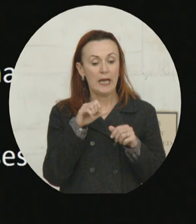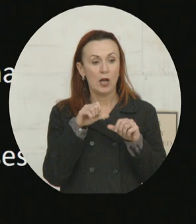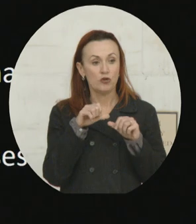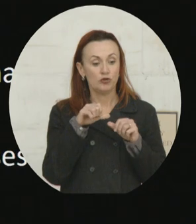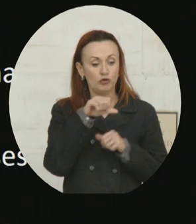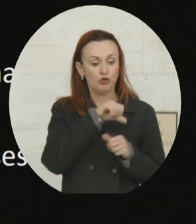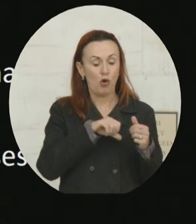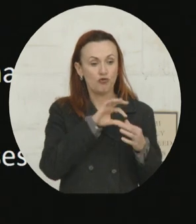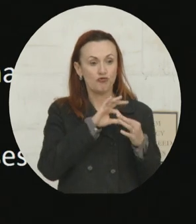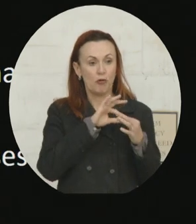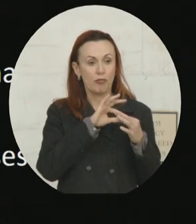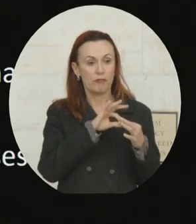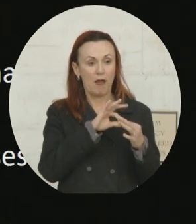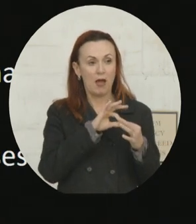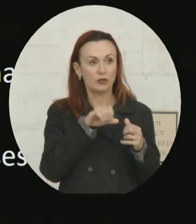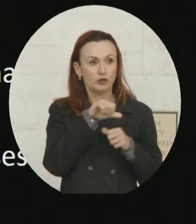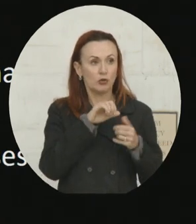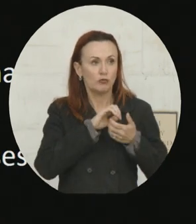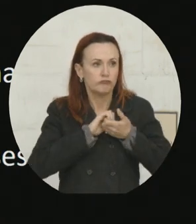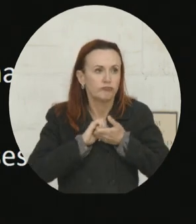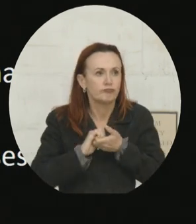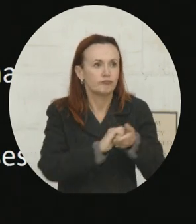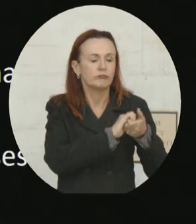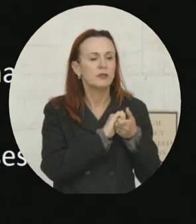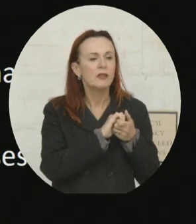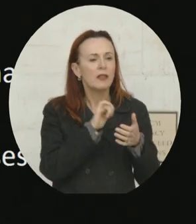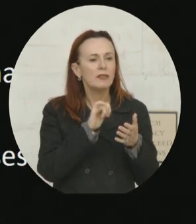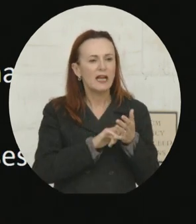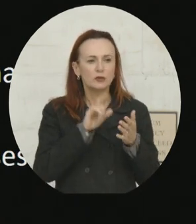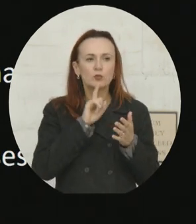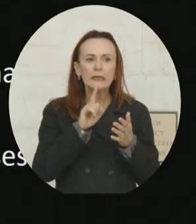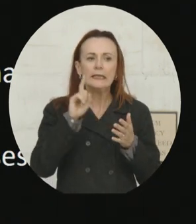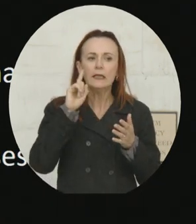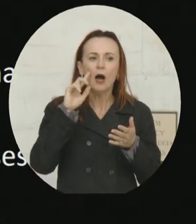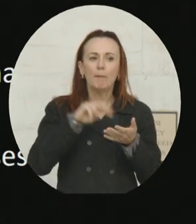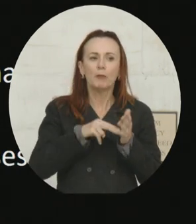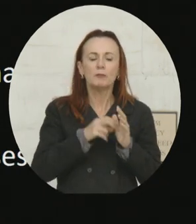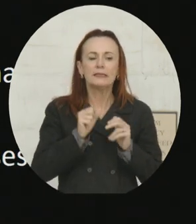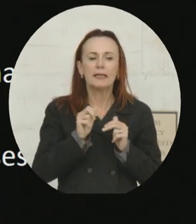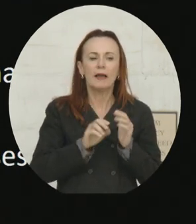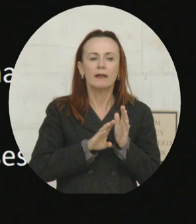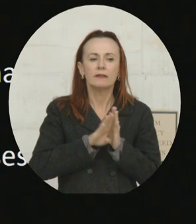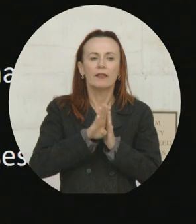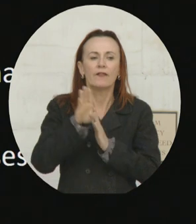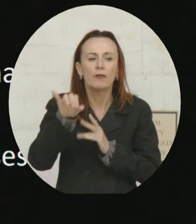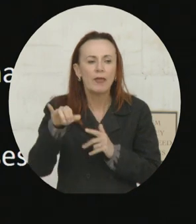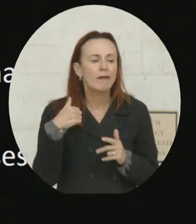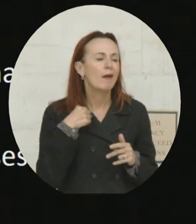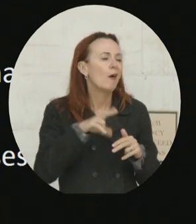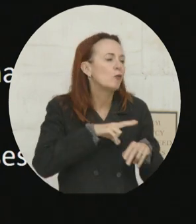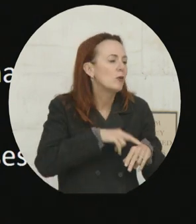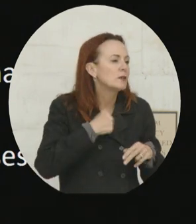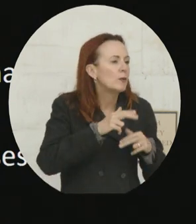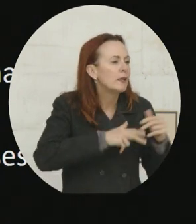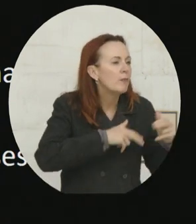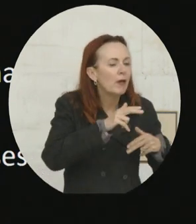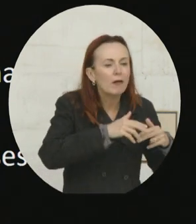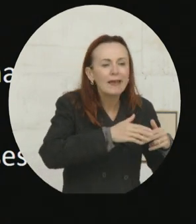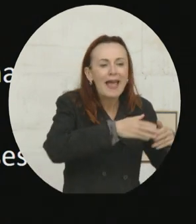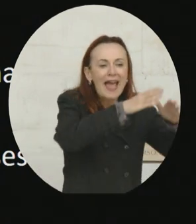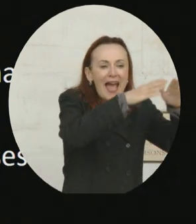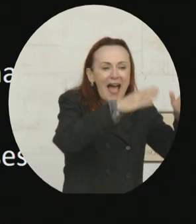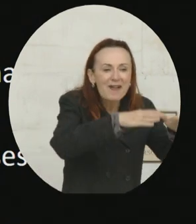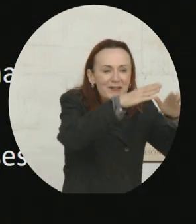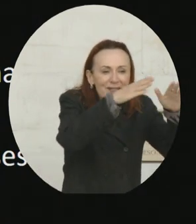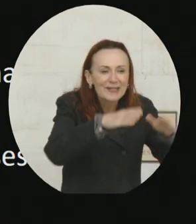cohesion is the most important aspect of what we can build deliberately. Of course we can build floating houses, of course we can build seawalls, we can all have